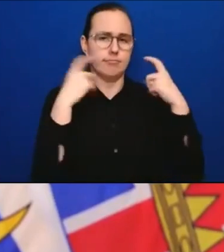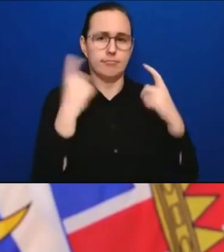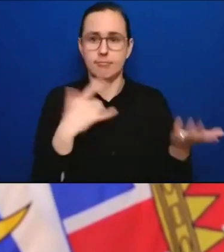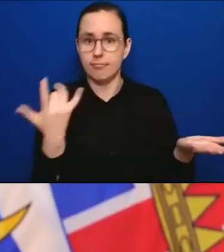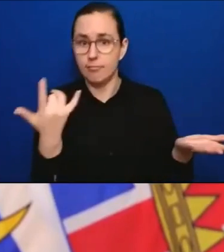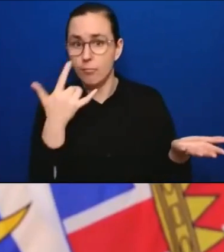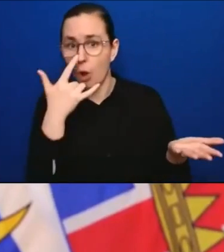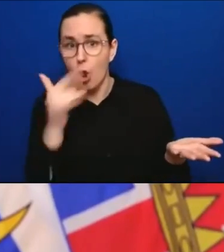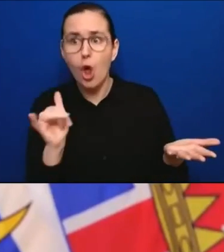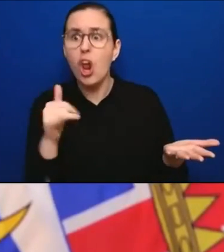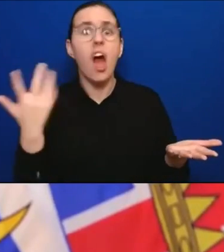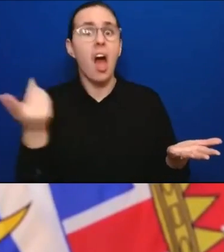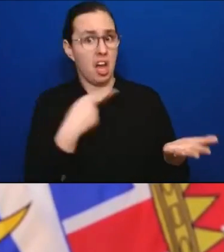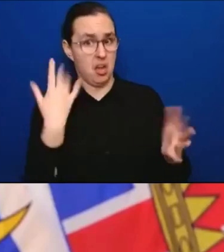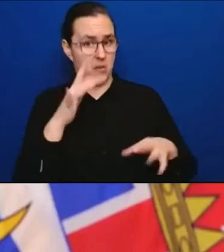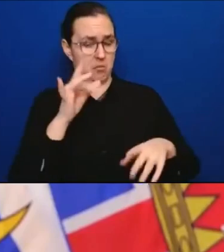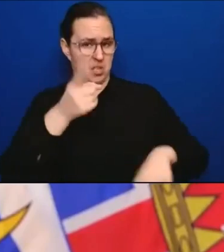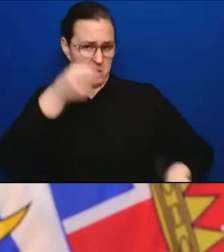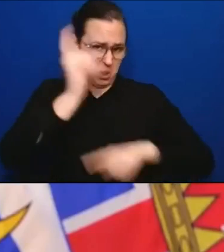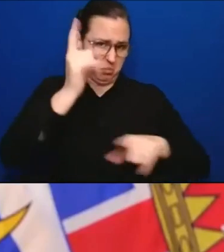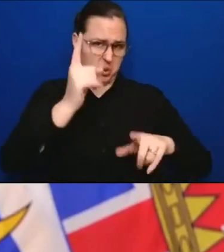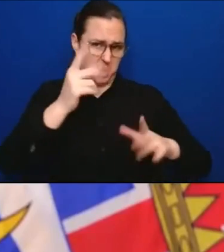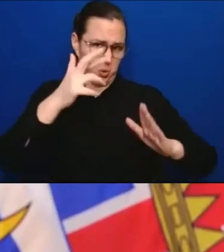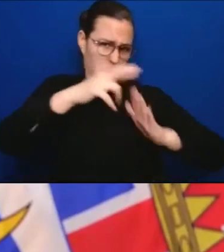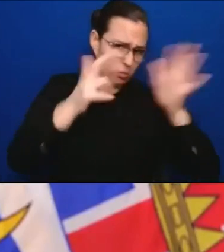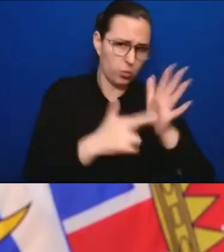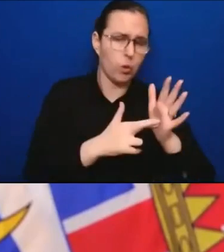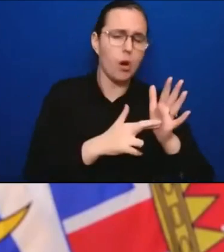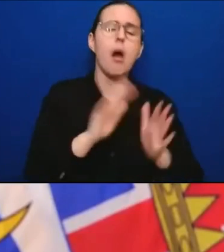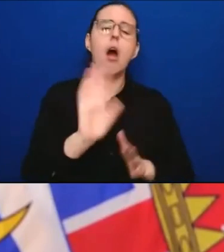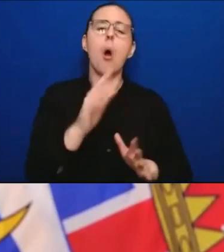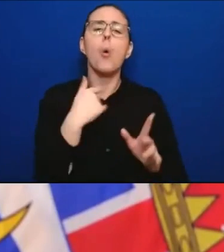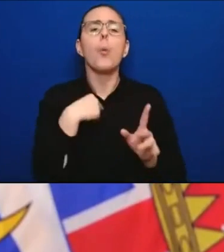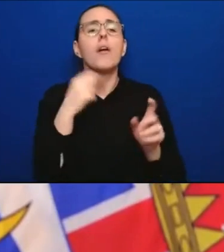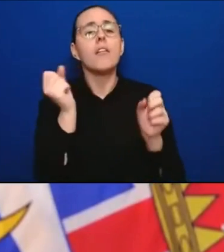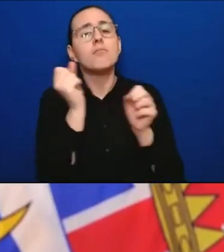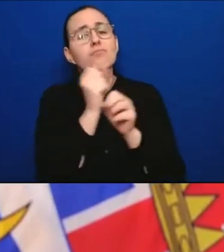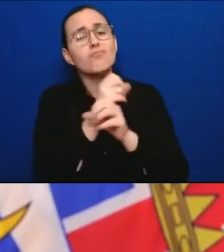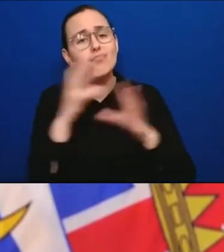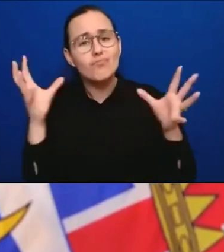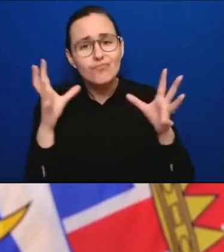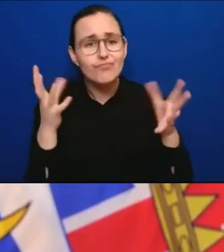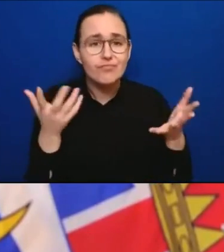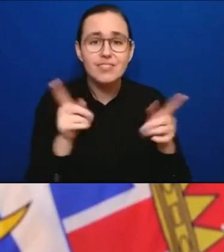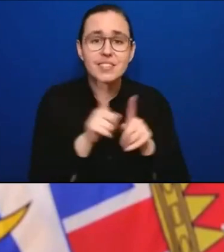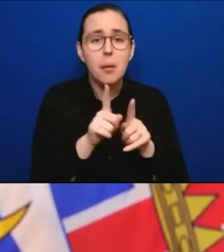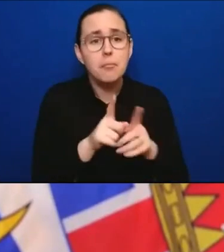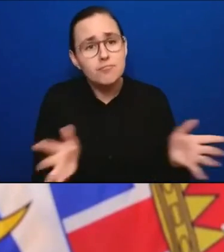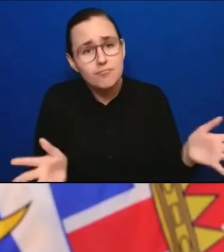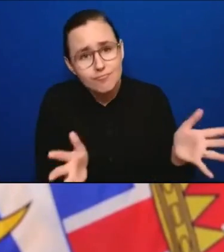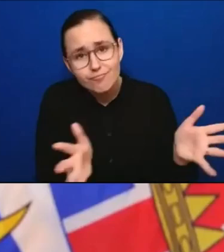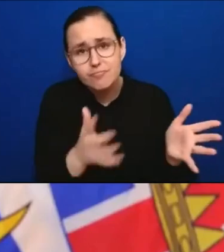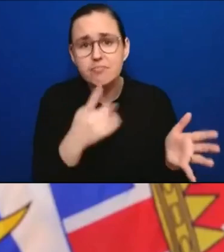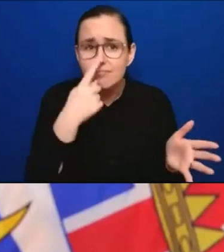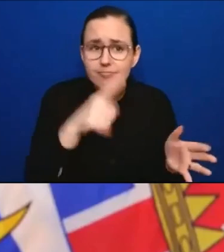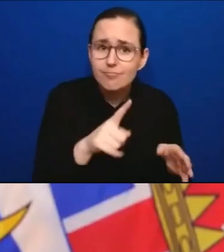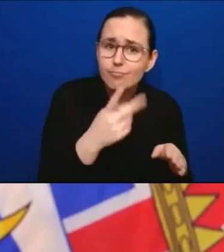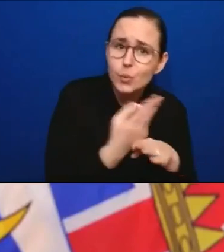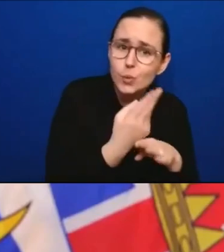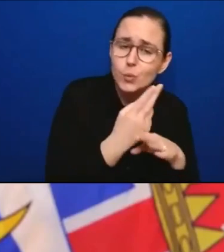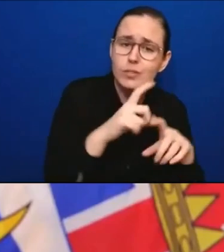At least going forward, that's our expectation. So all of those important things that we do to prevent transmission of